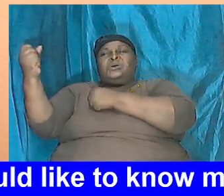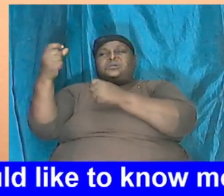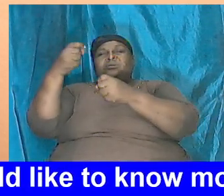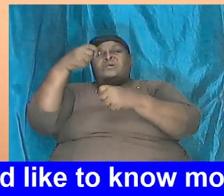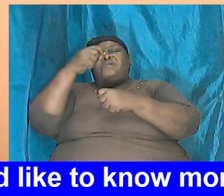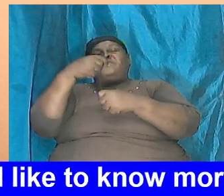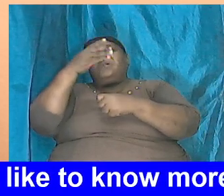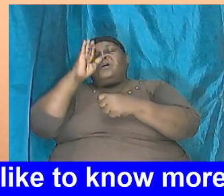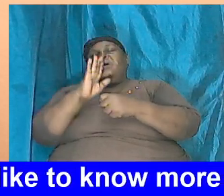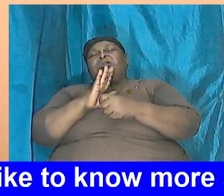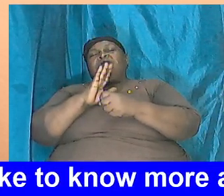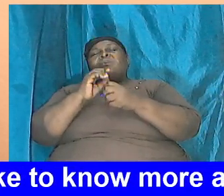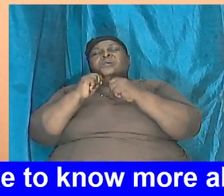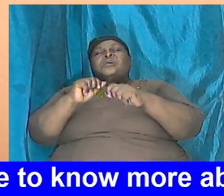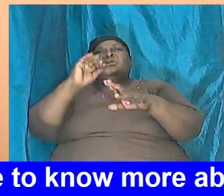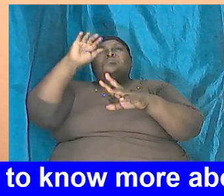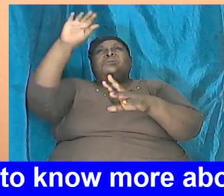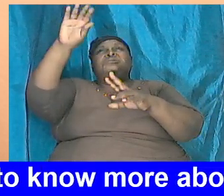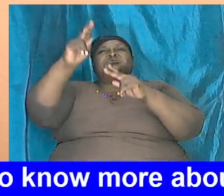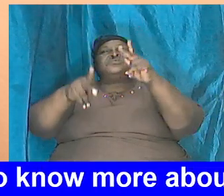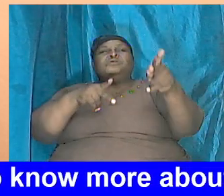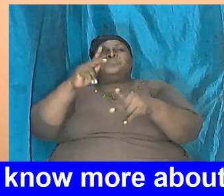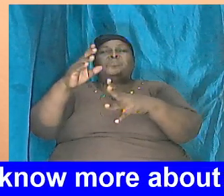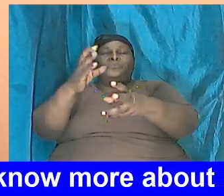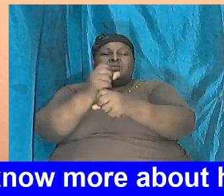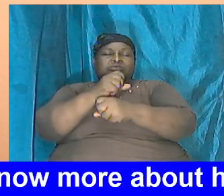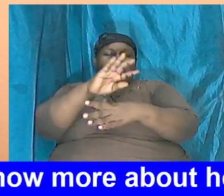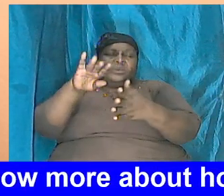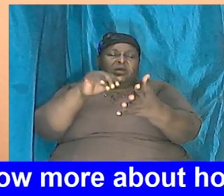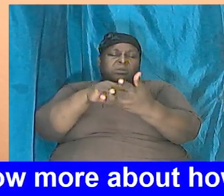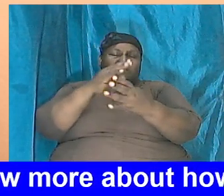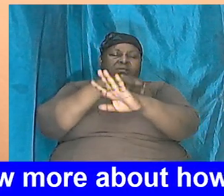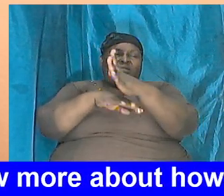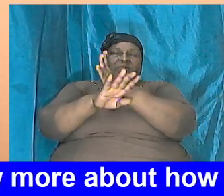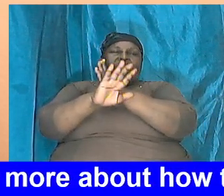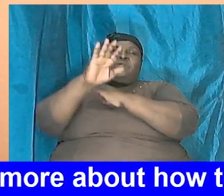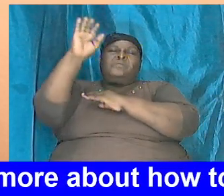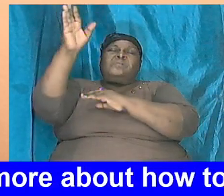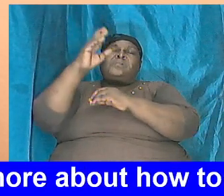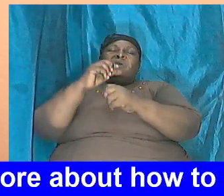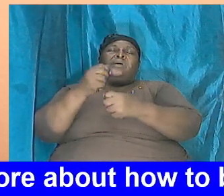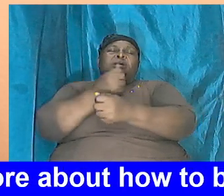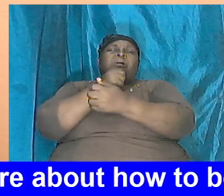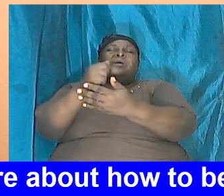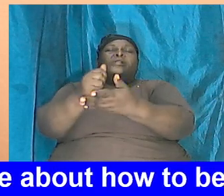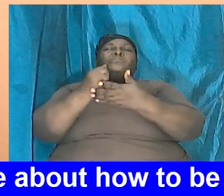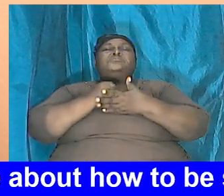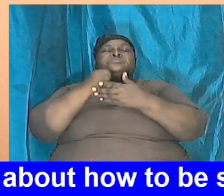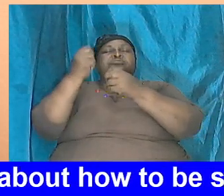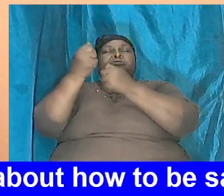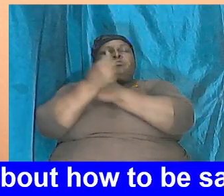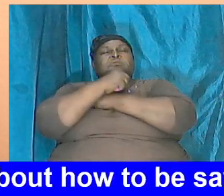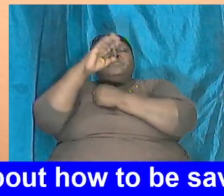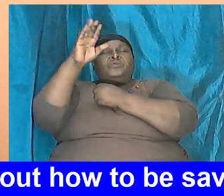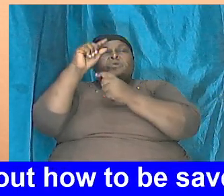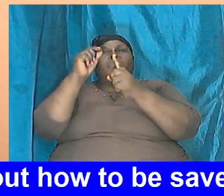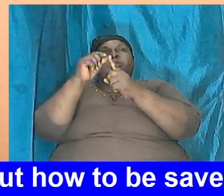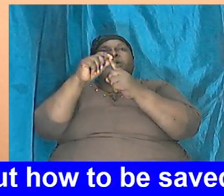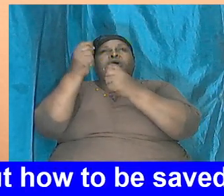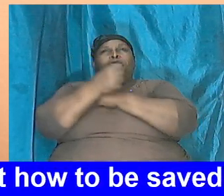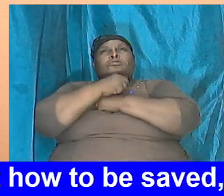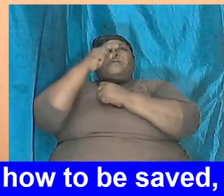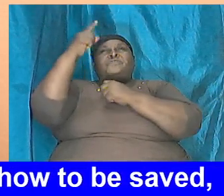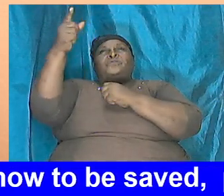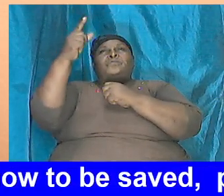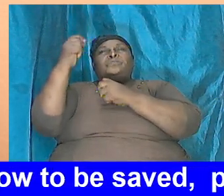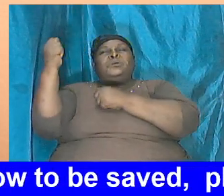almighty God bless your people hold us in the hallows of your hands help us to love your word help us to love you mighty